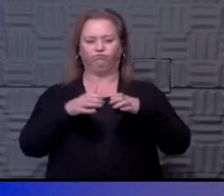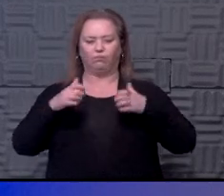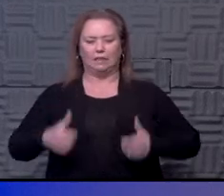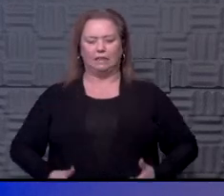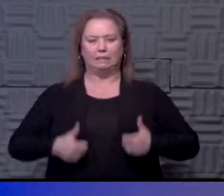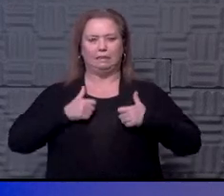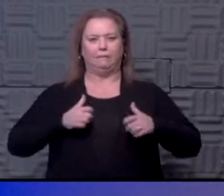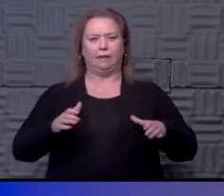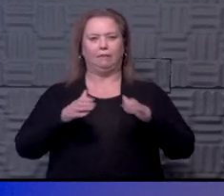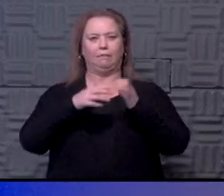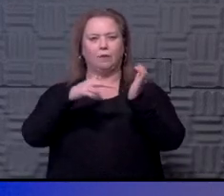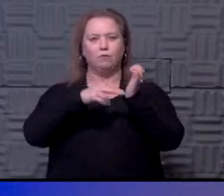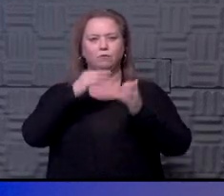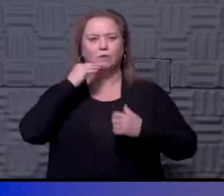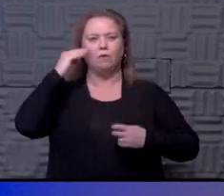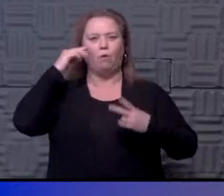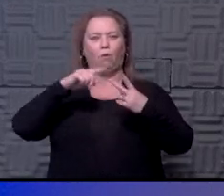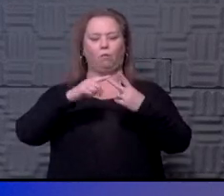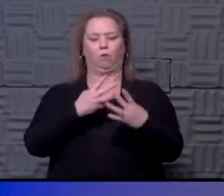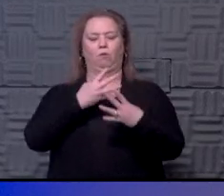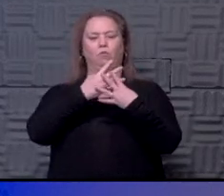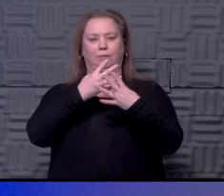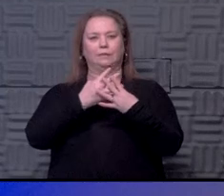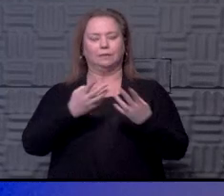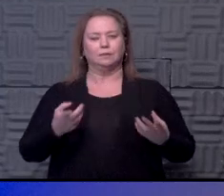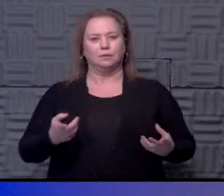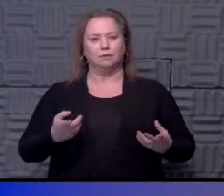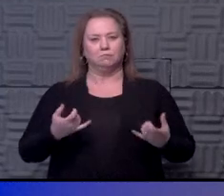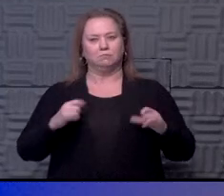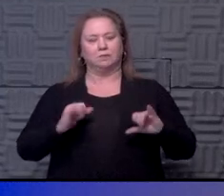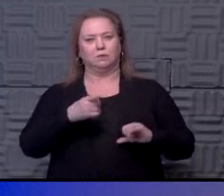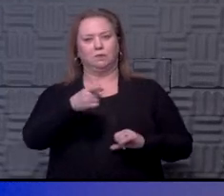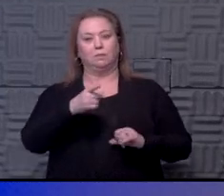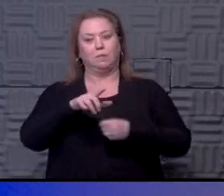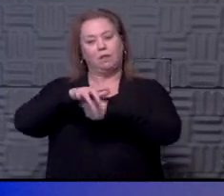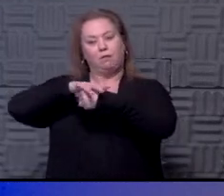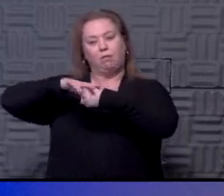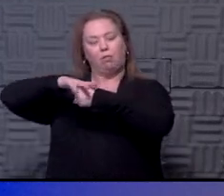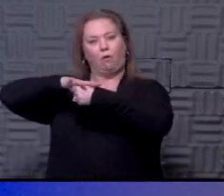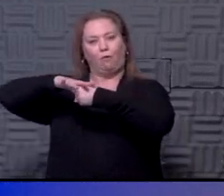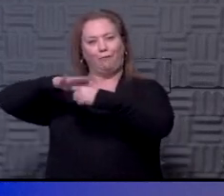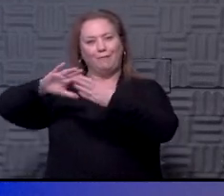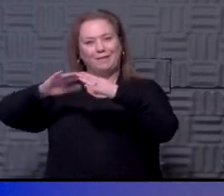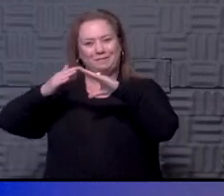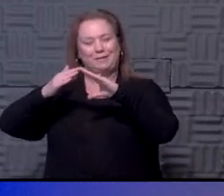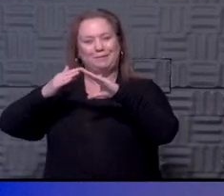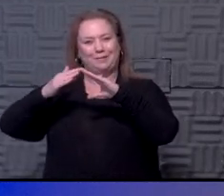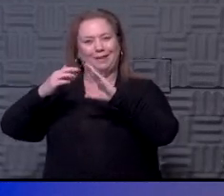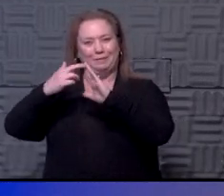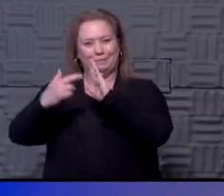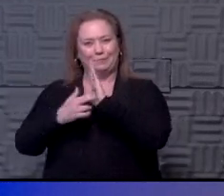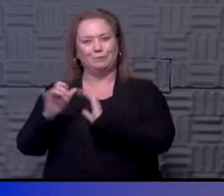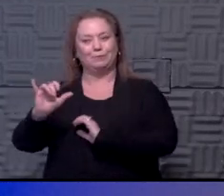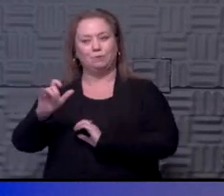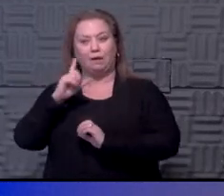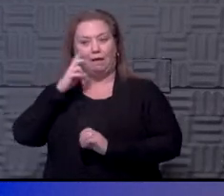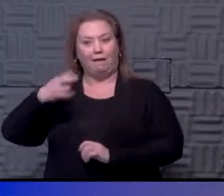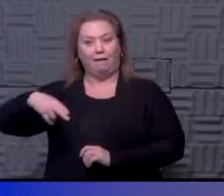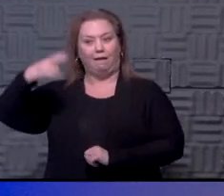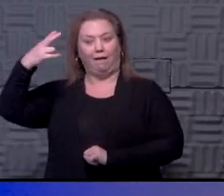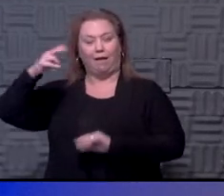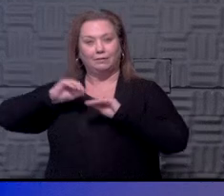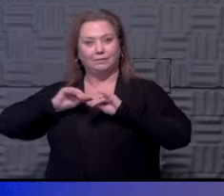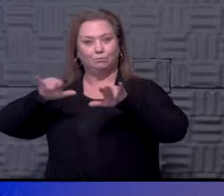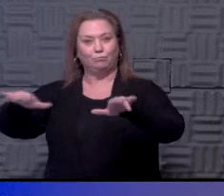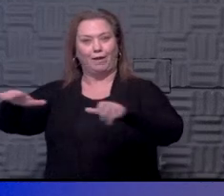like nursing facilities or prisons. But then also I think the local dynamics in your community. You know, if there's high rates